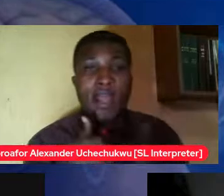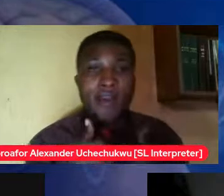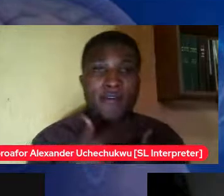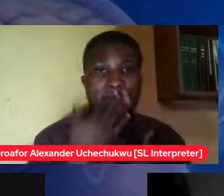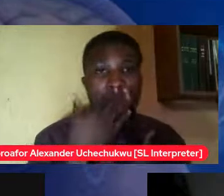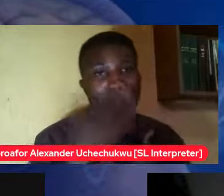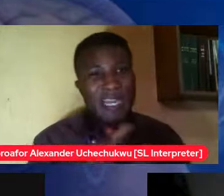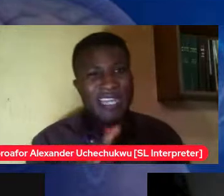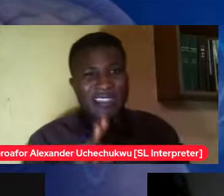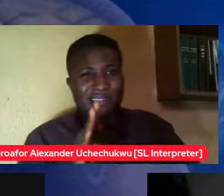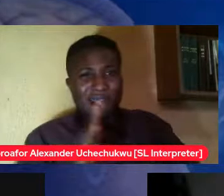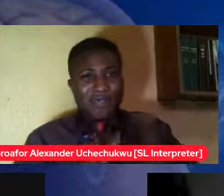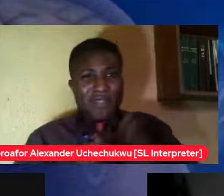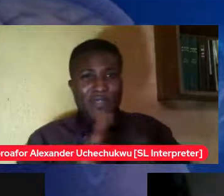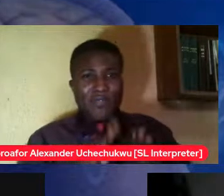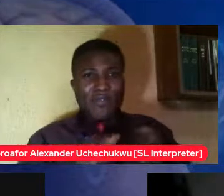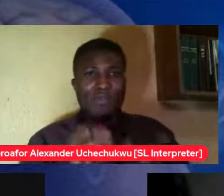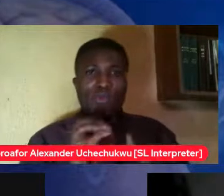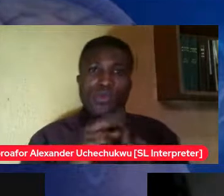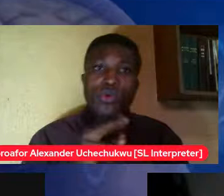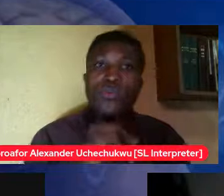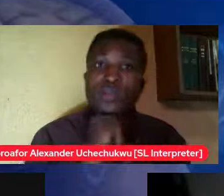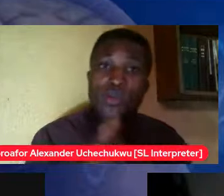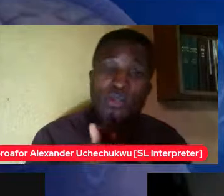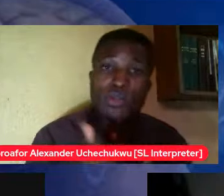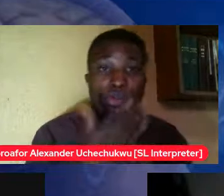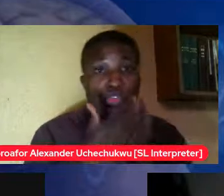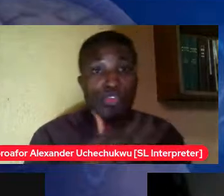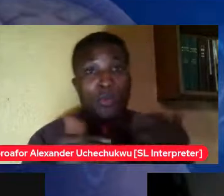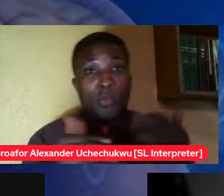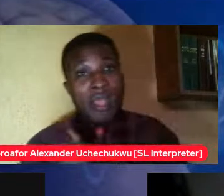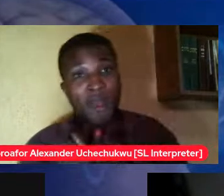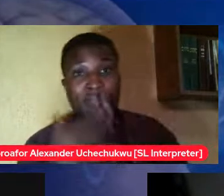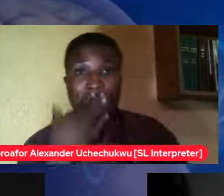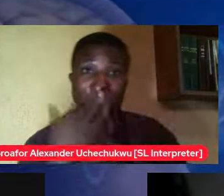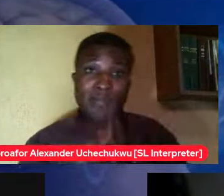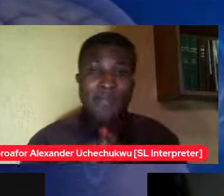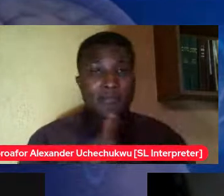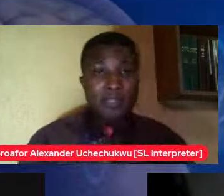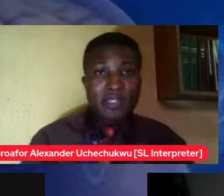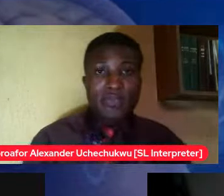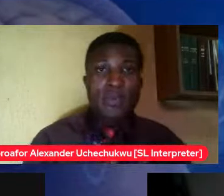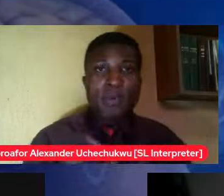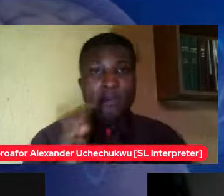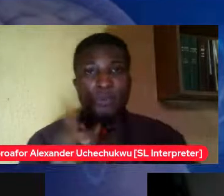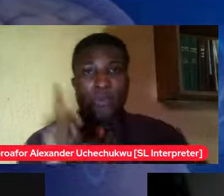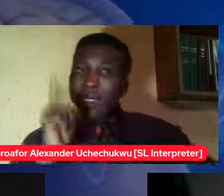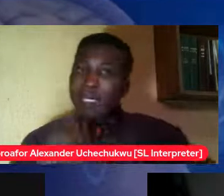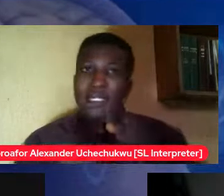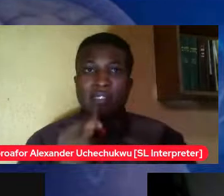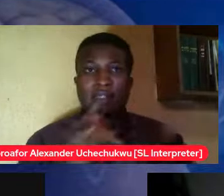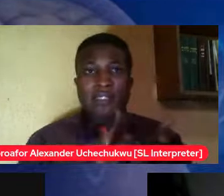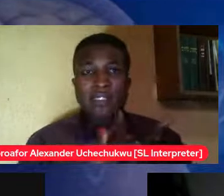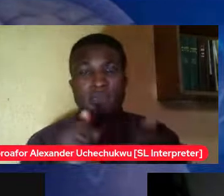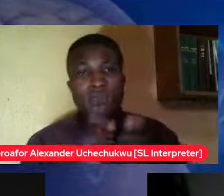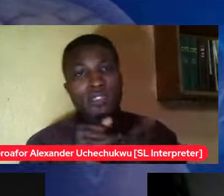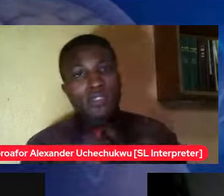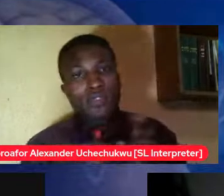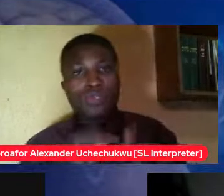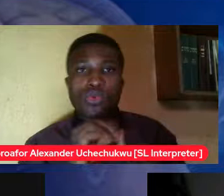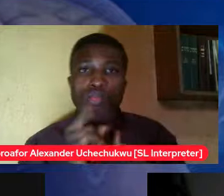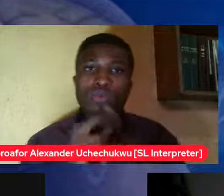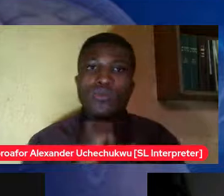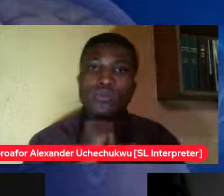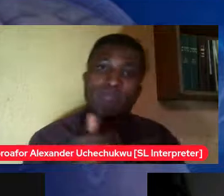attitudes and people can't deal with you so they go then that means you have to work on your attitude if you know there's nothing wrong with you and somebody